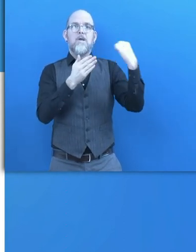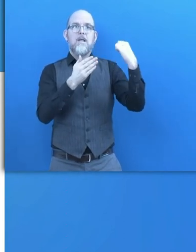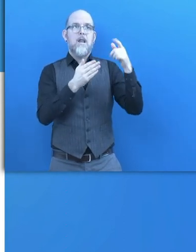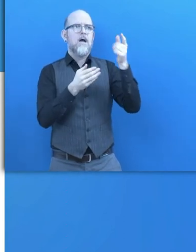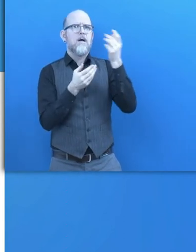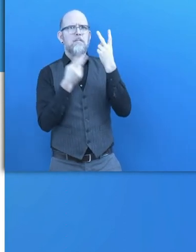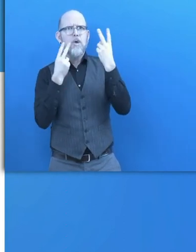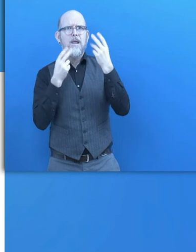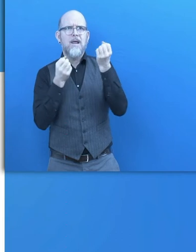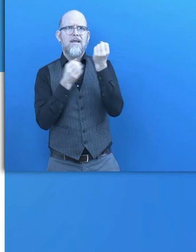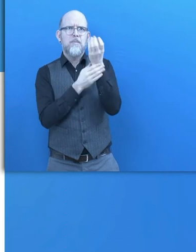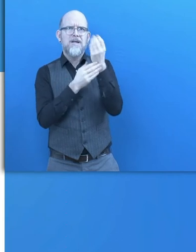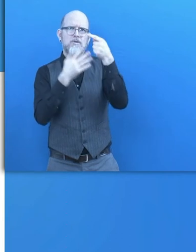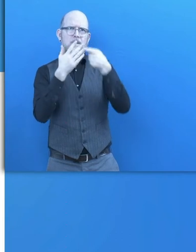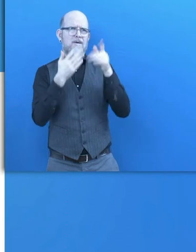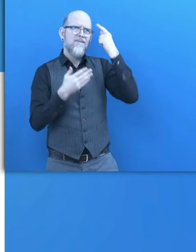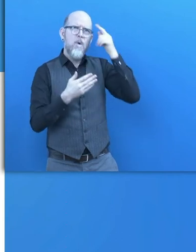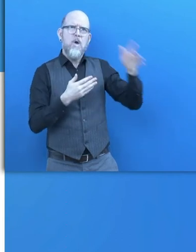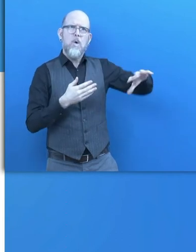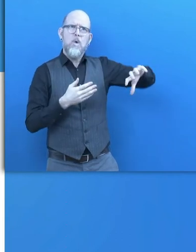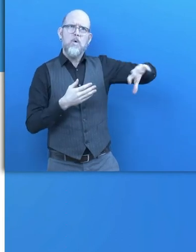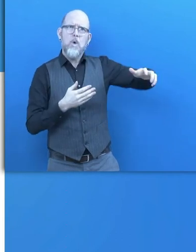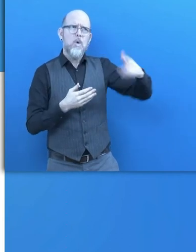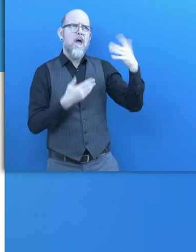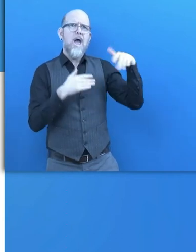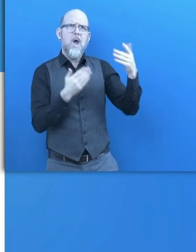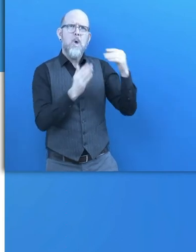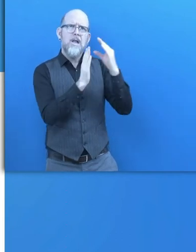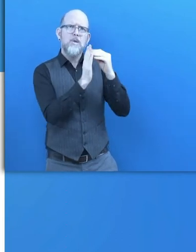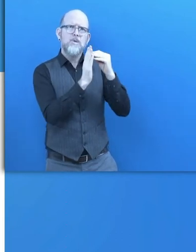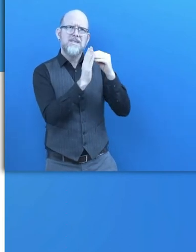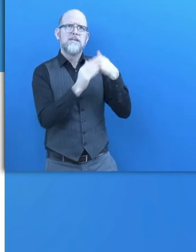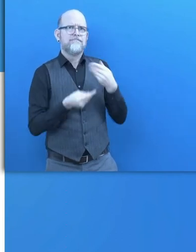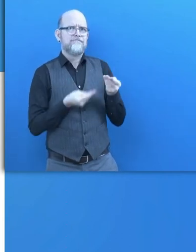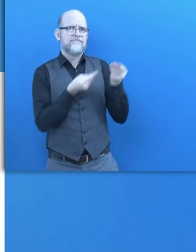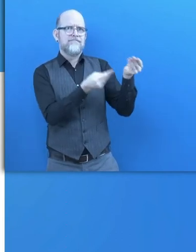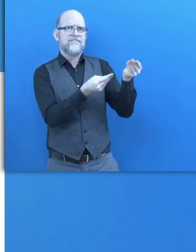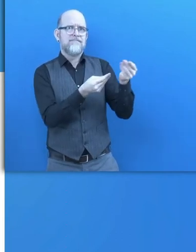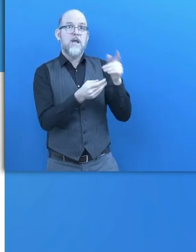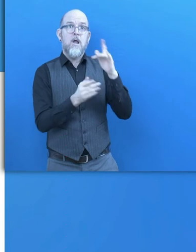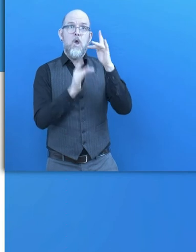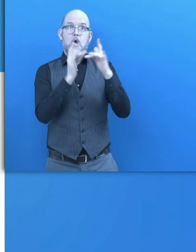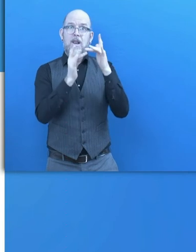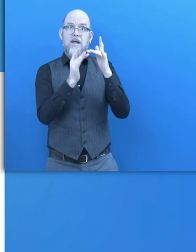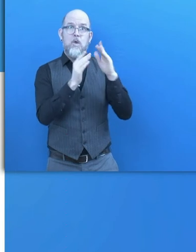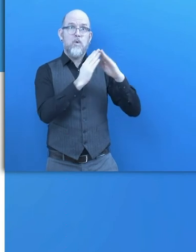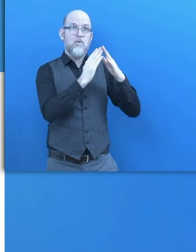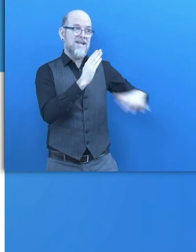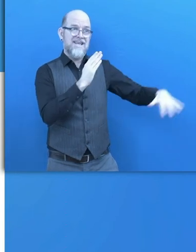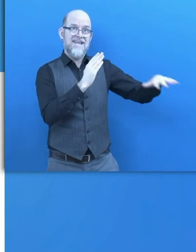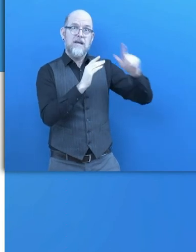for the users. They can create an online community and